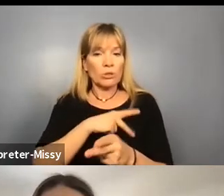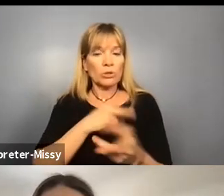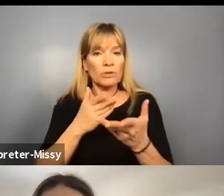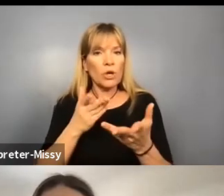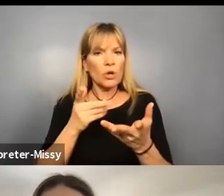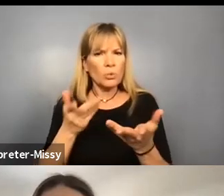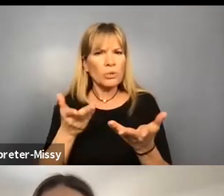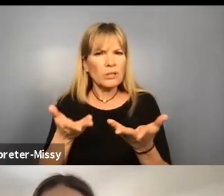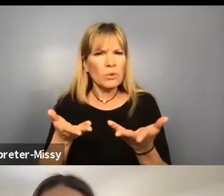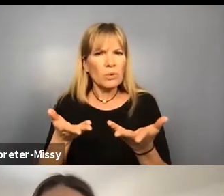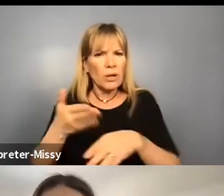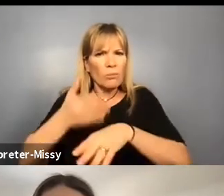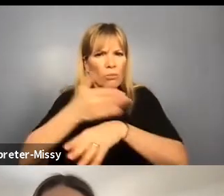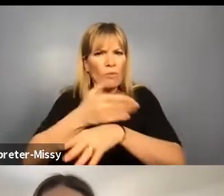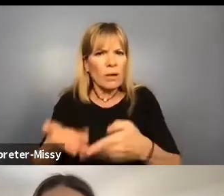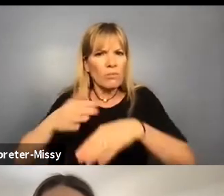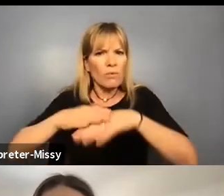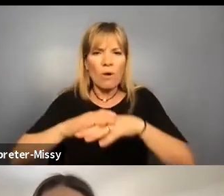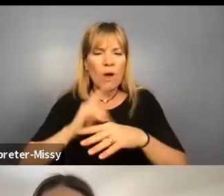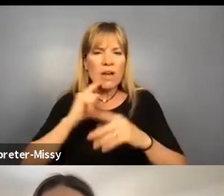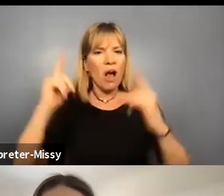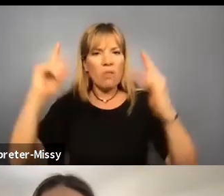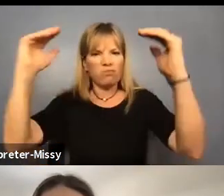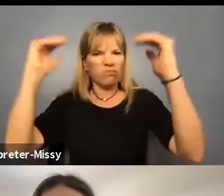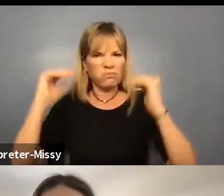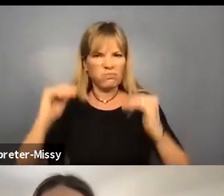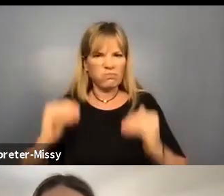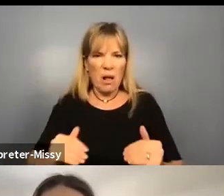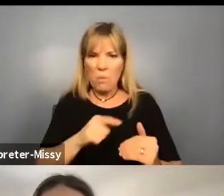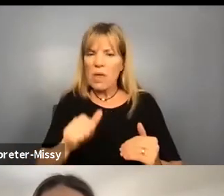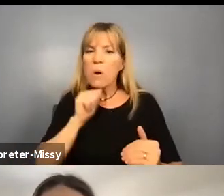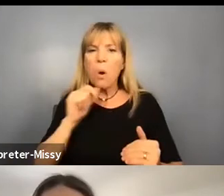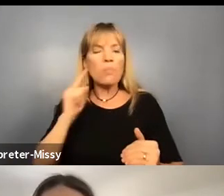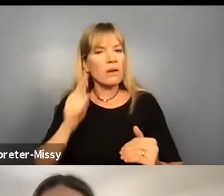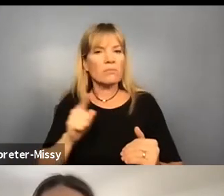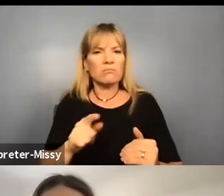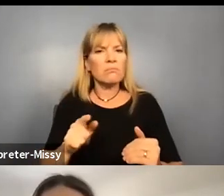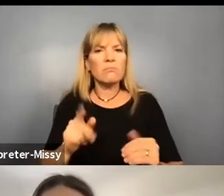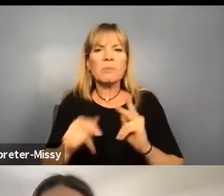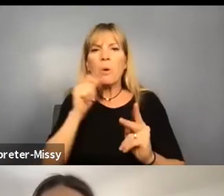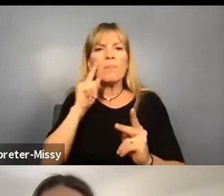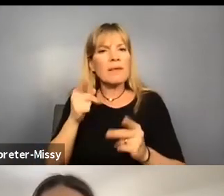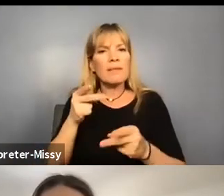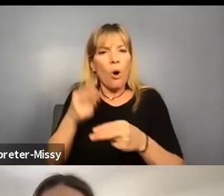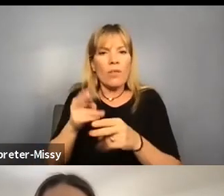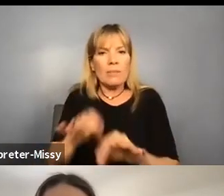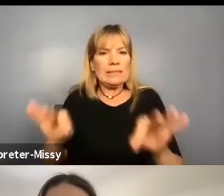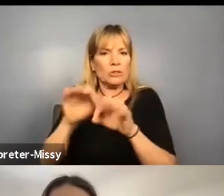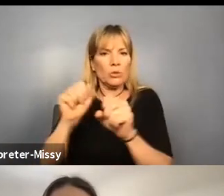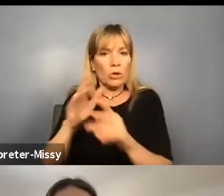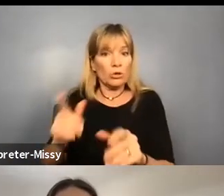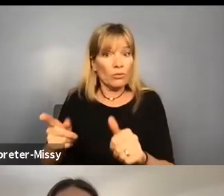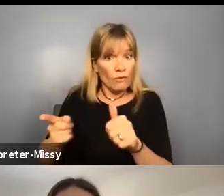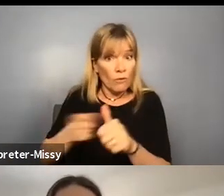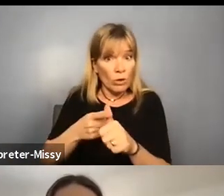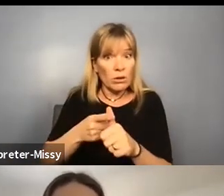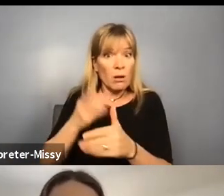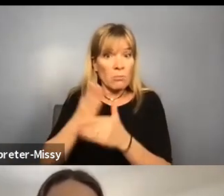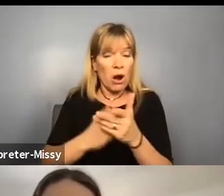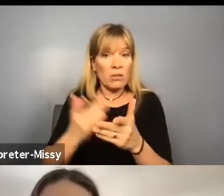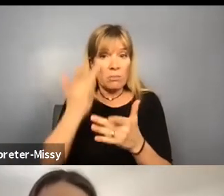You know, right now they are the bottom of the barrel. They're not considered, they weren't considered essential workers at the beginning of the pandemic and